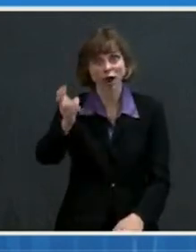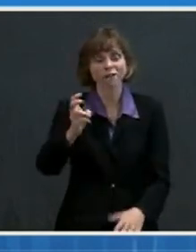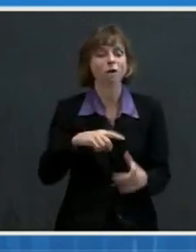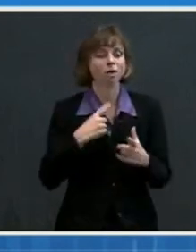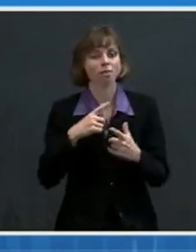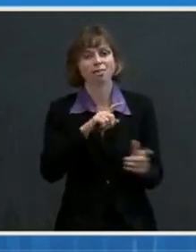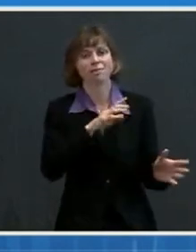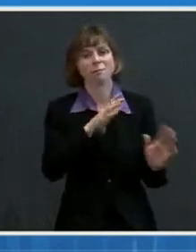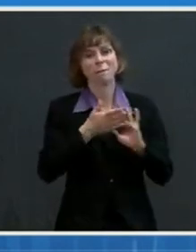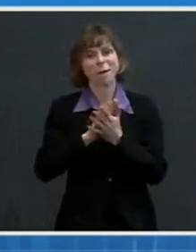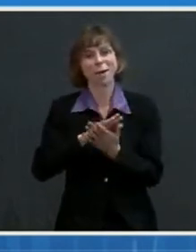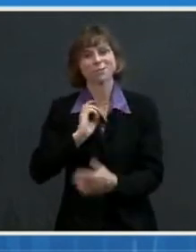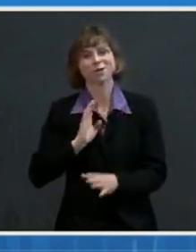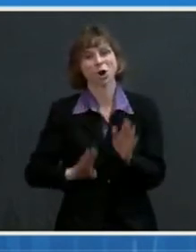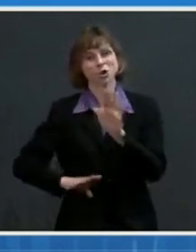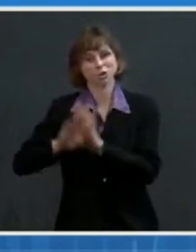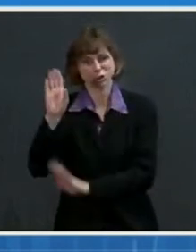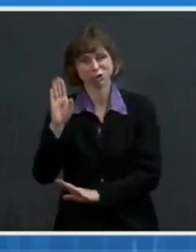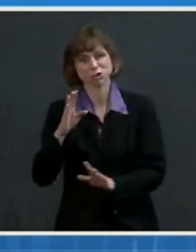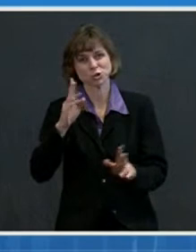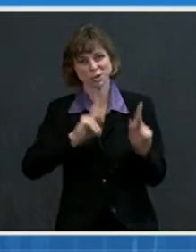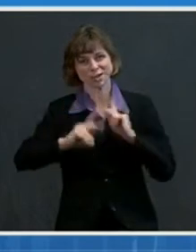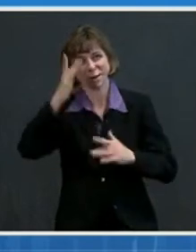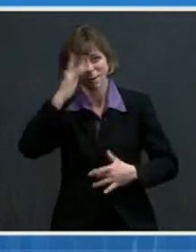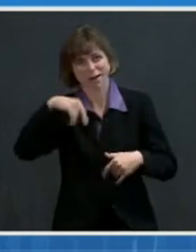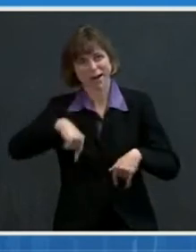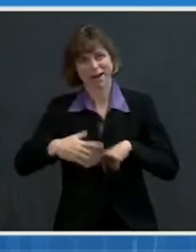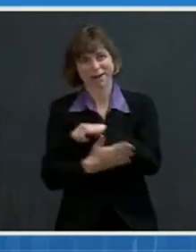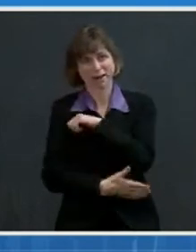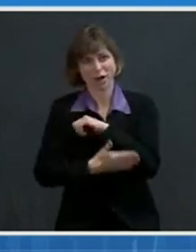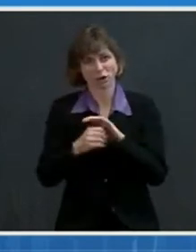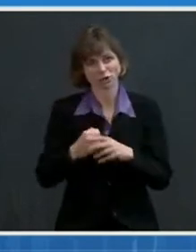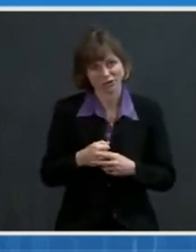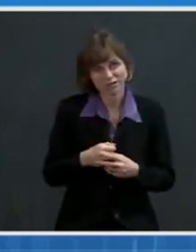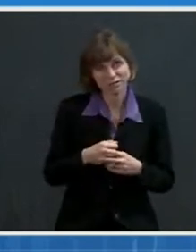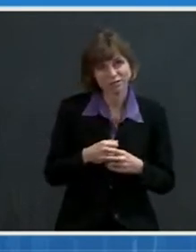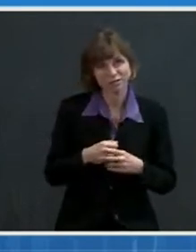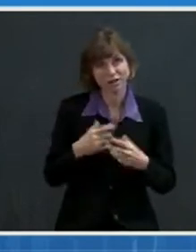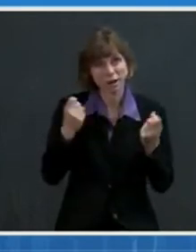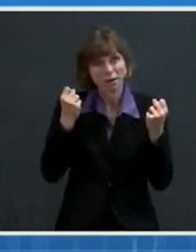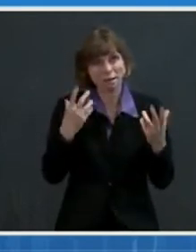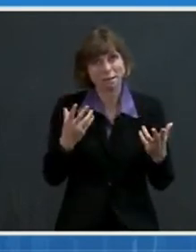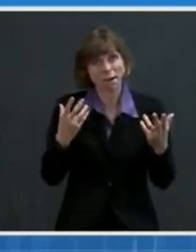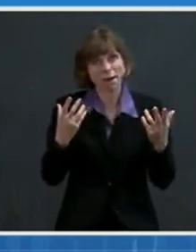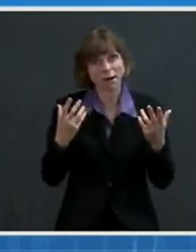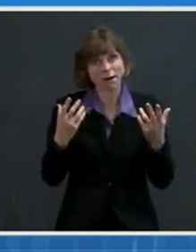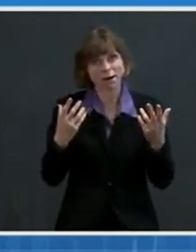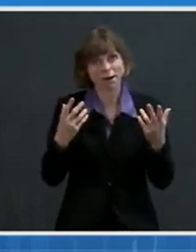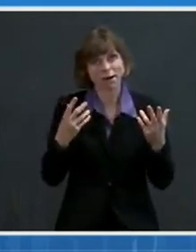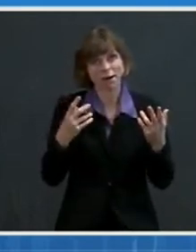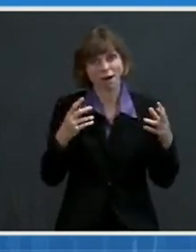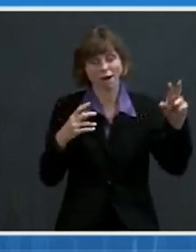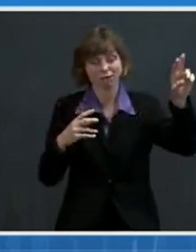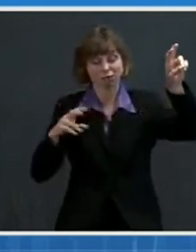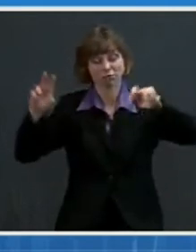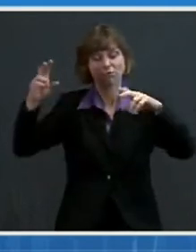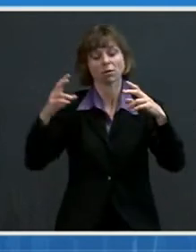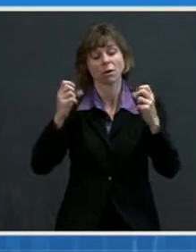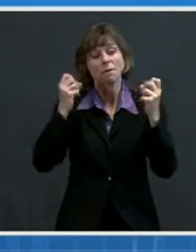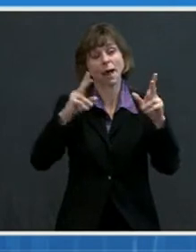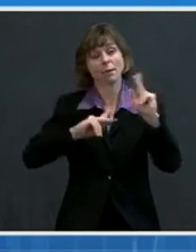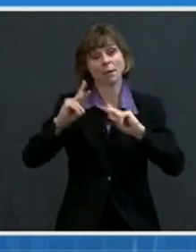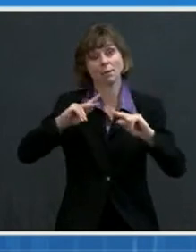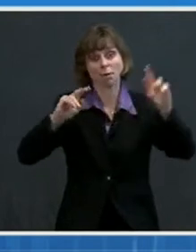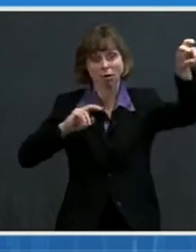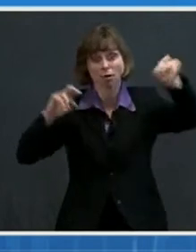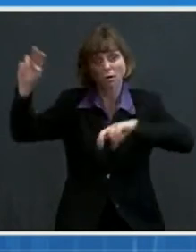know that, um, many of our variants have emerged from, uh, places. And we know that the travel corridor is a place where